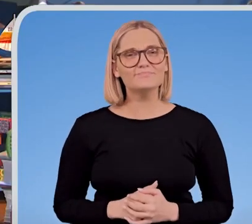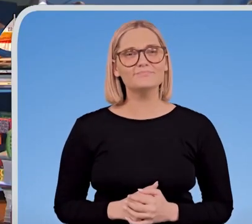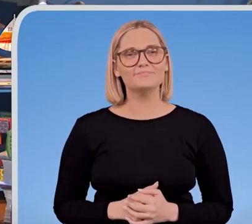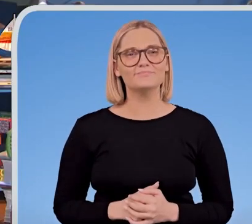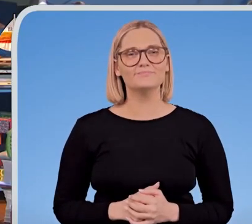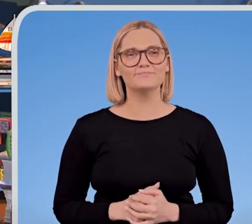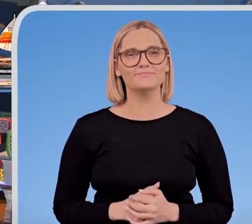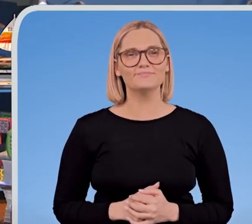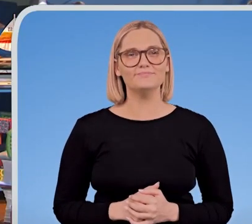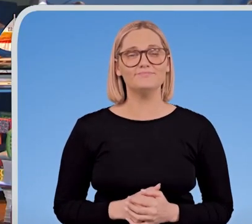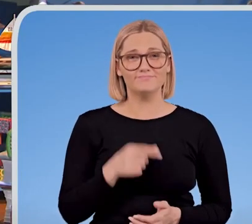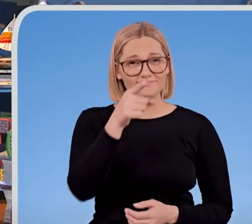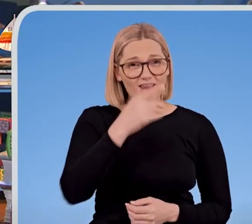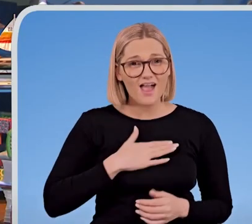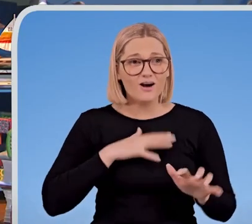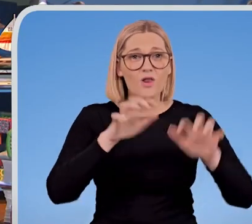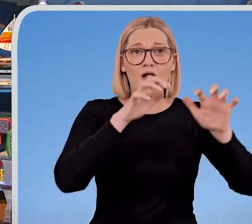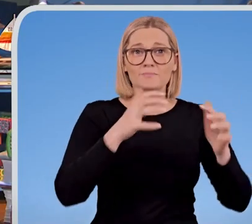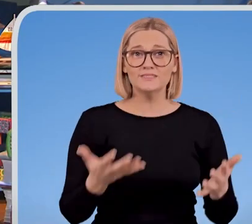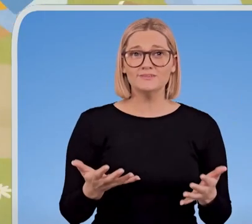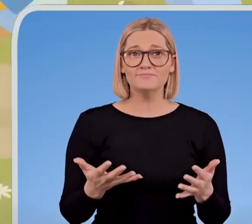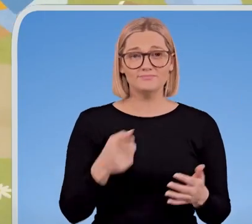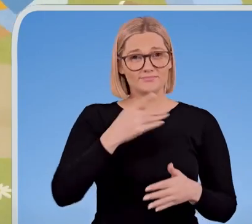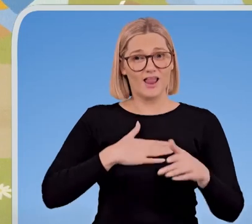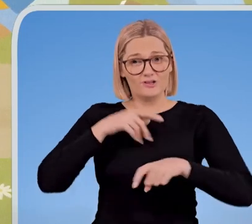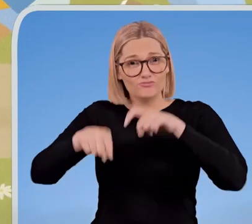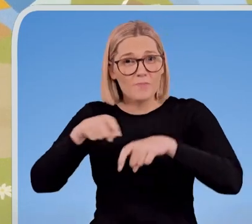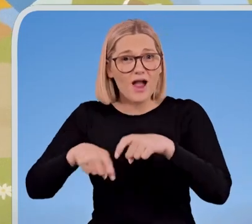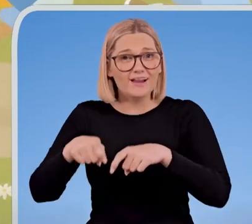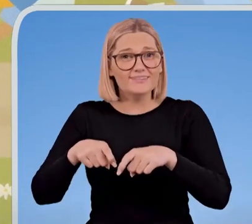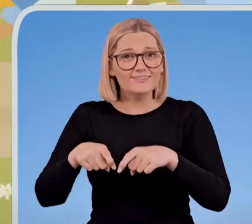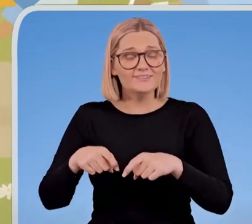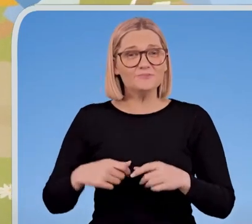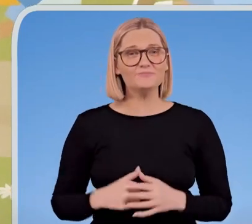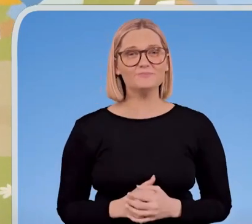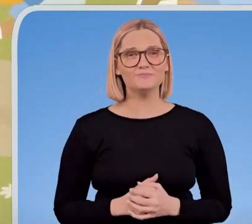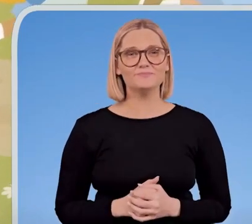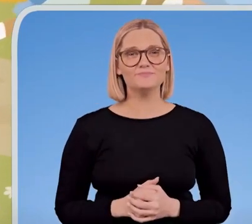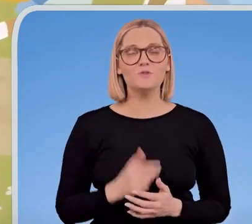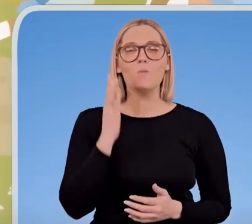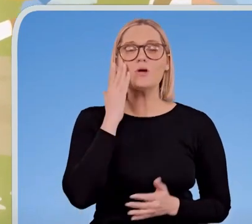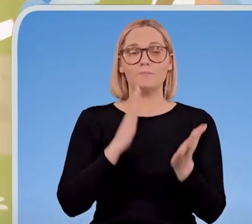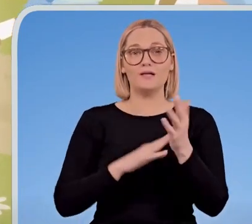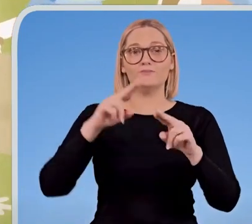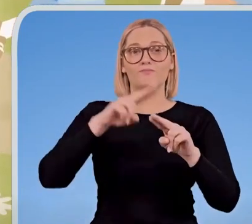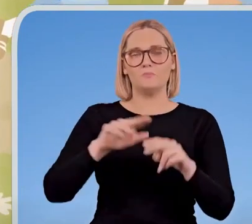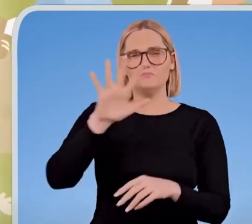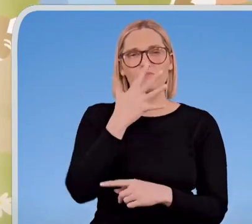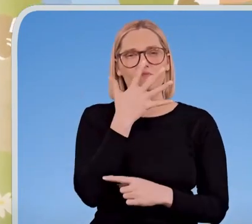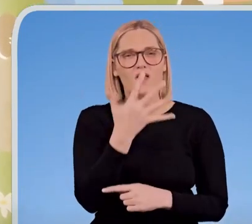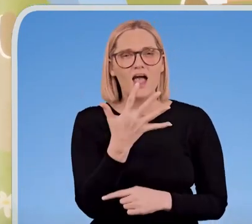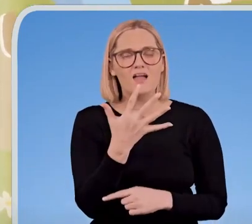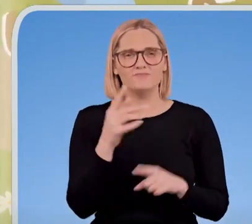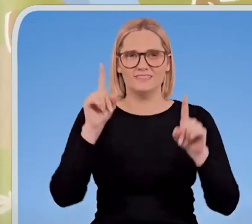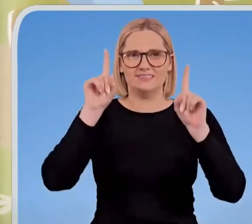Do you like climbing or riding your bike too? But by the time he was five years old, all he could see